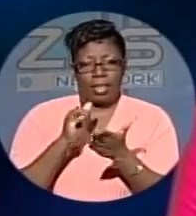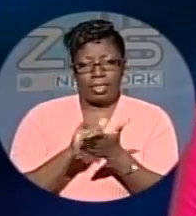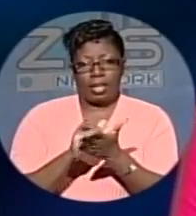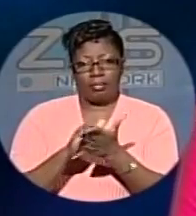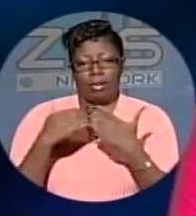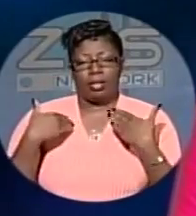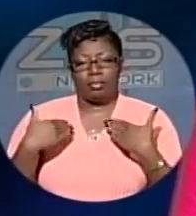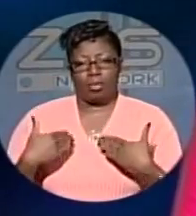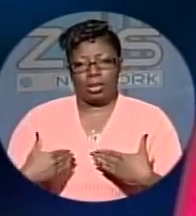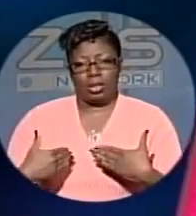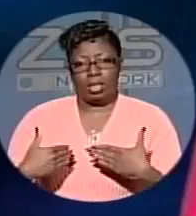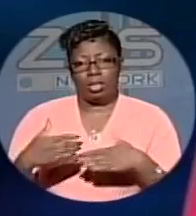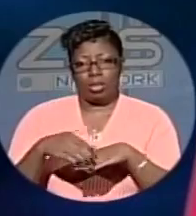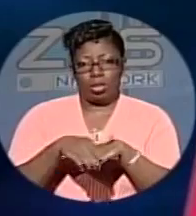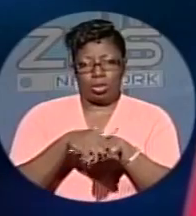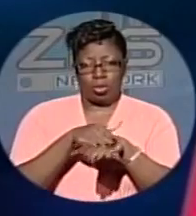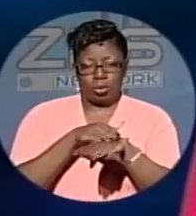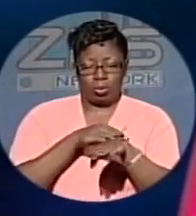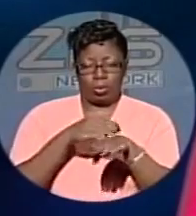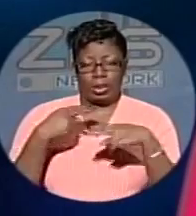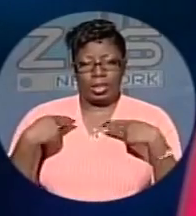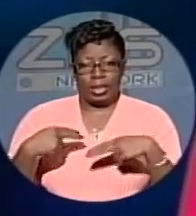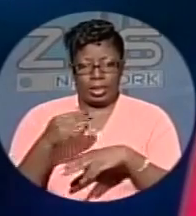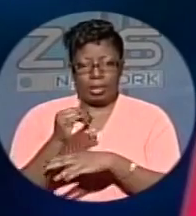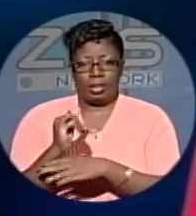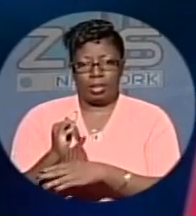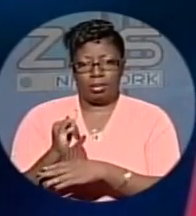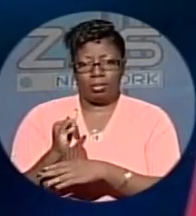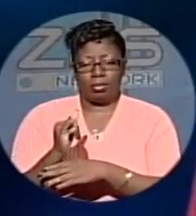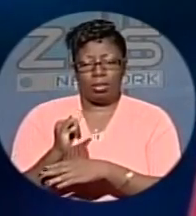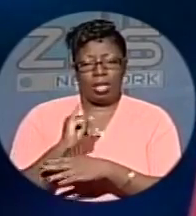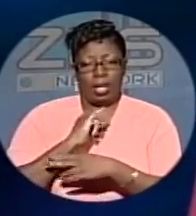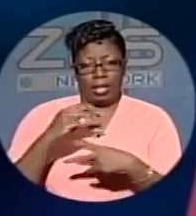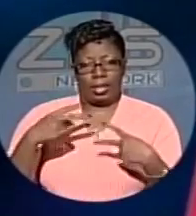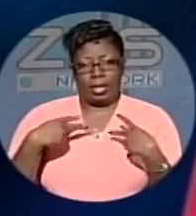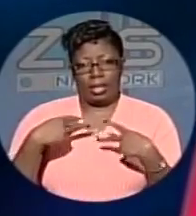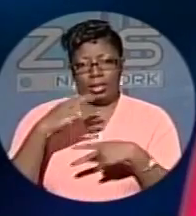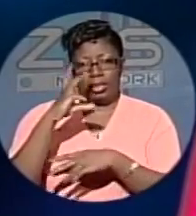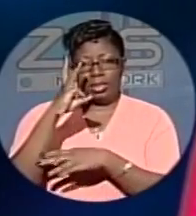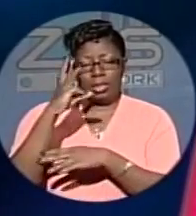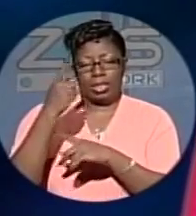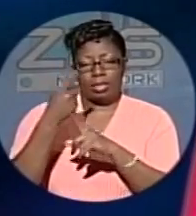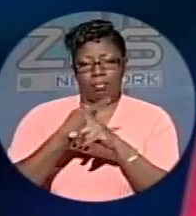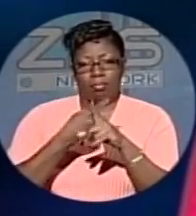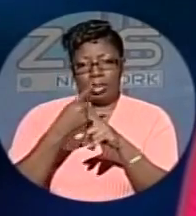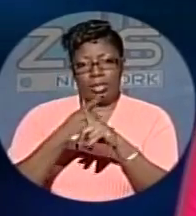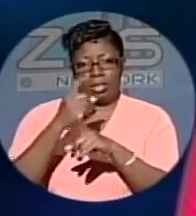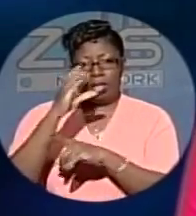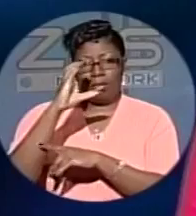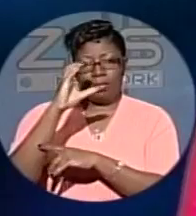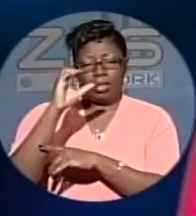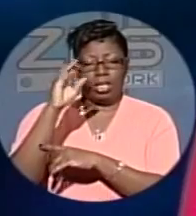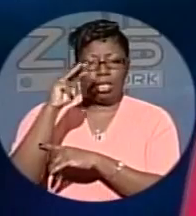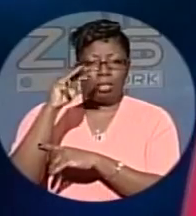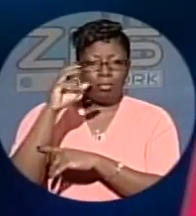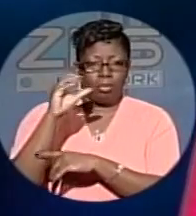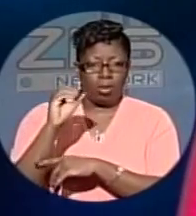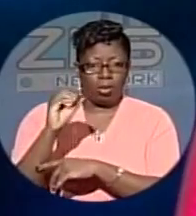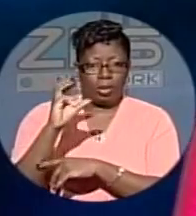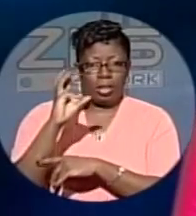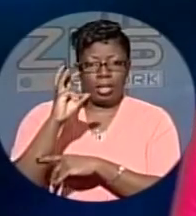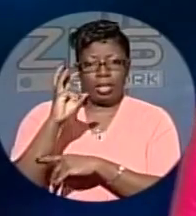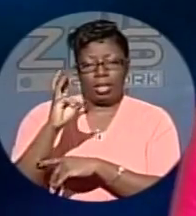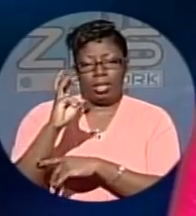slowly healing, and that's important because I had six months of chemotherapy, three major surgeries, eight weeks of